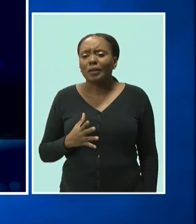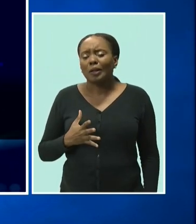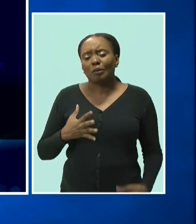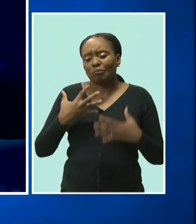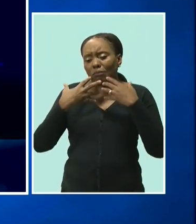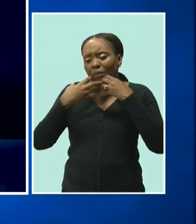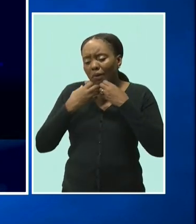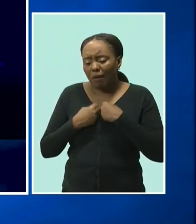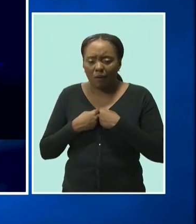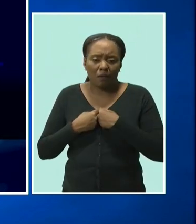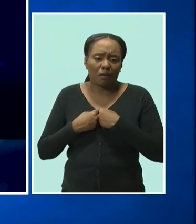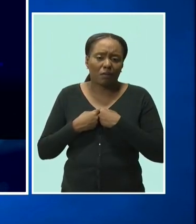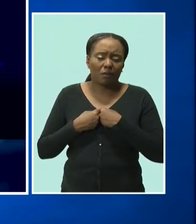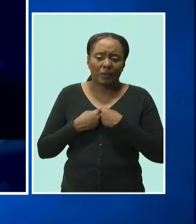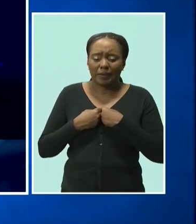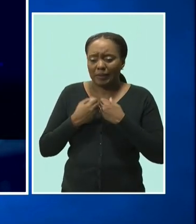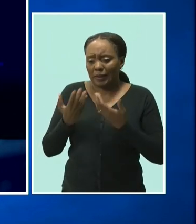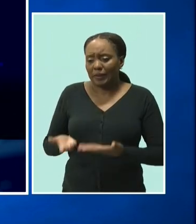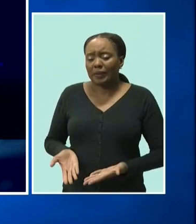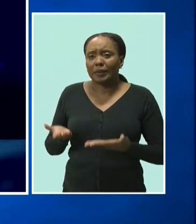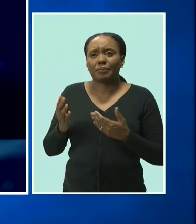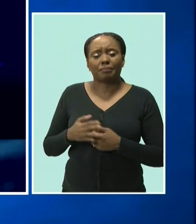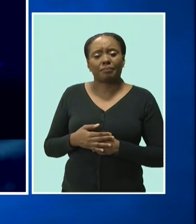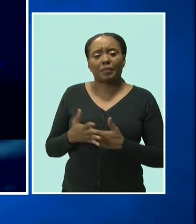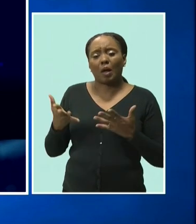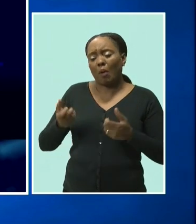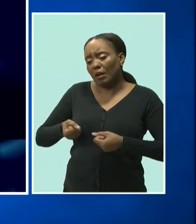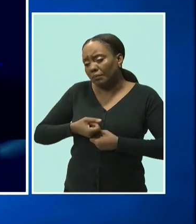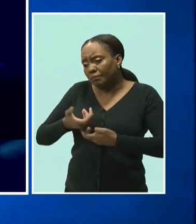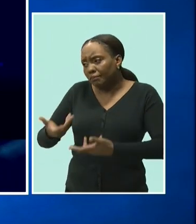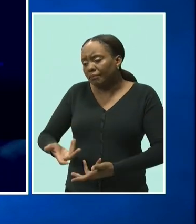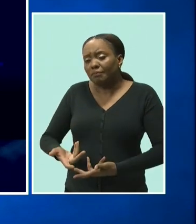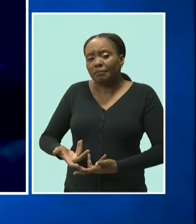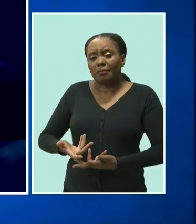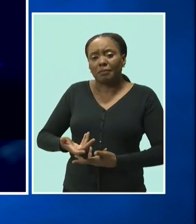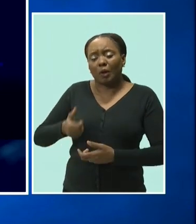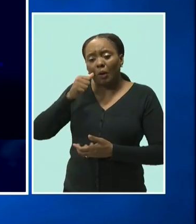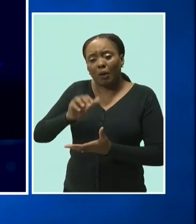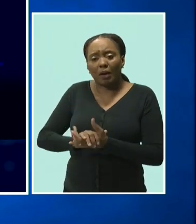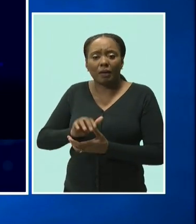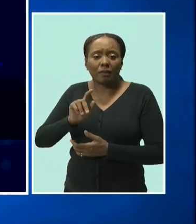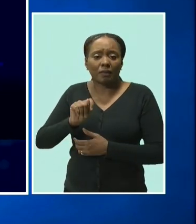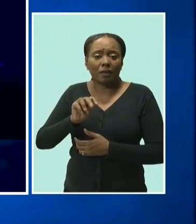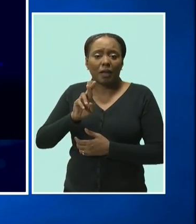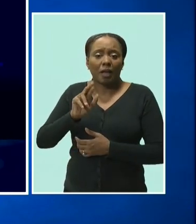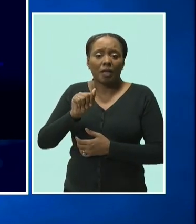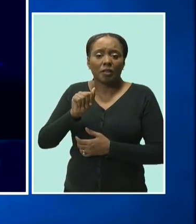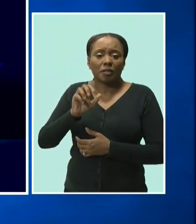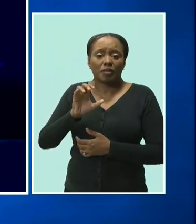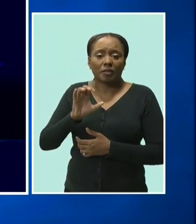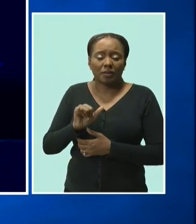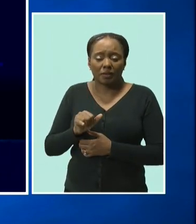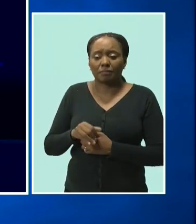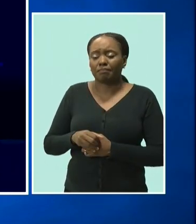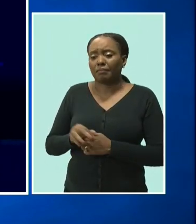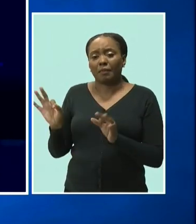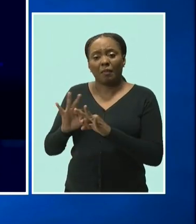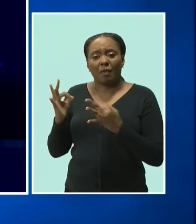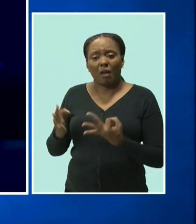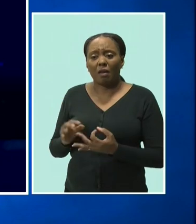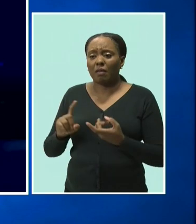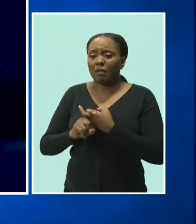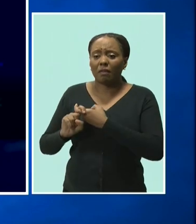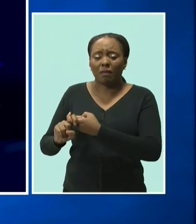missed by all. The media fraternity wishes to extend sincere condolences to his wife, Tracy, family and friends, and his